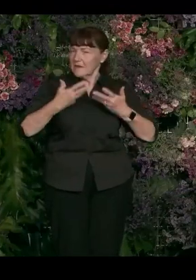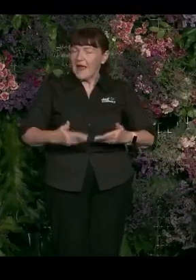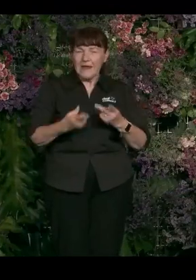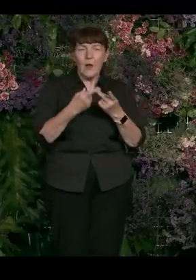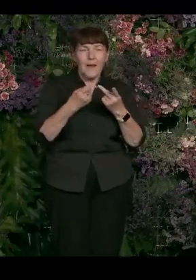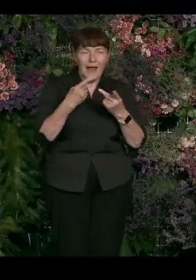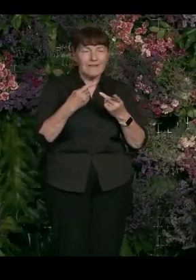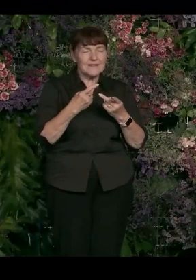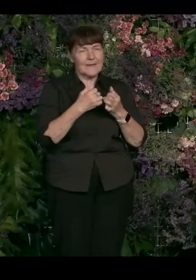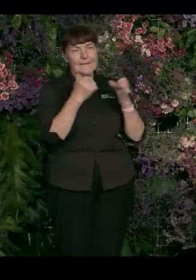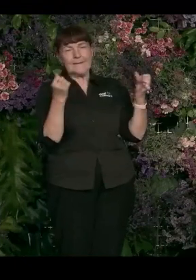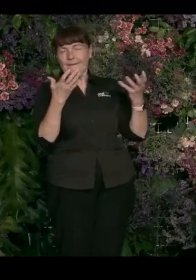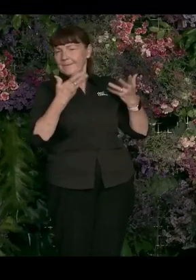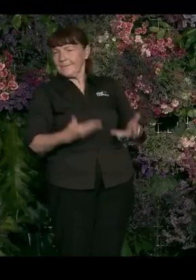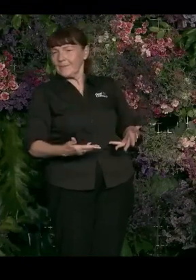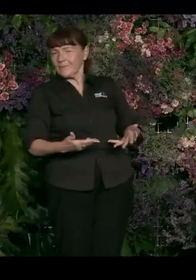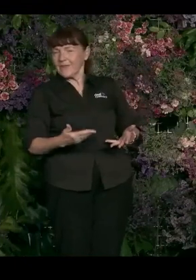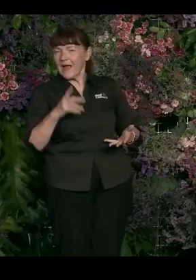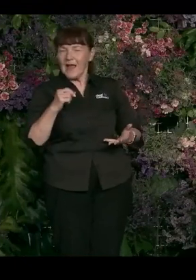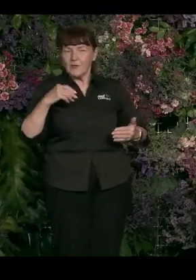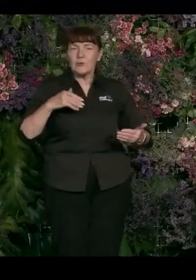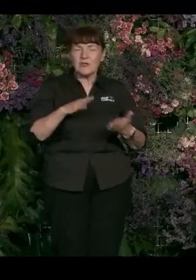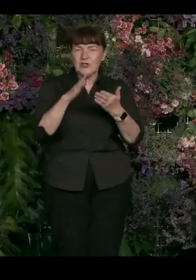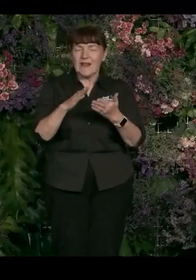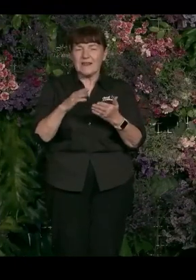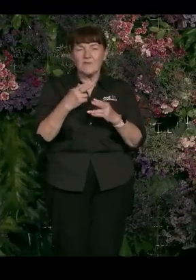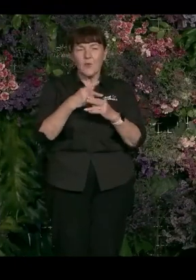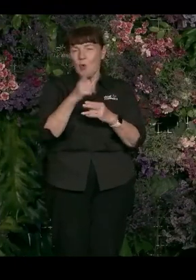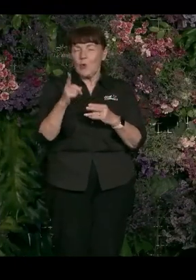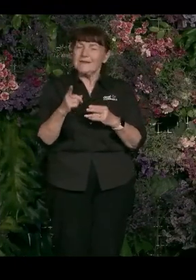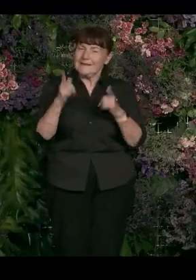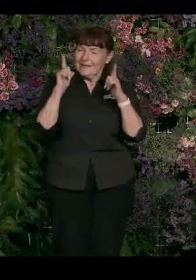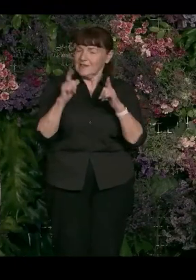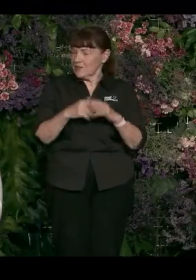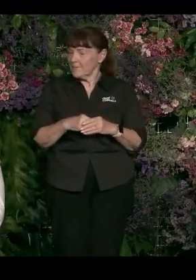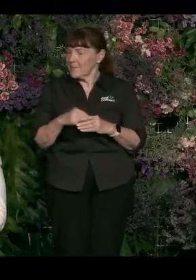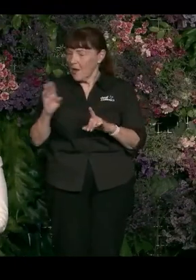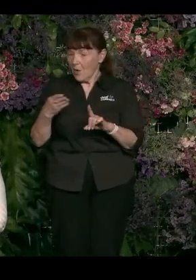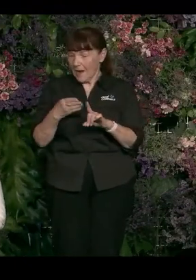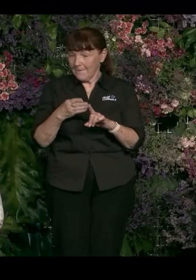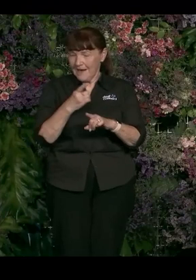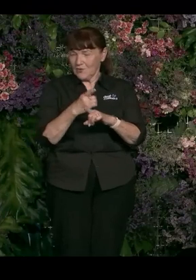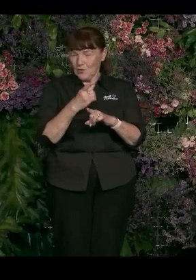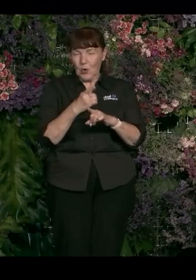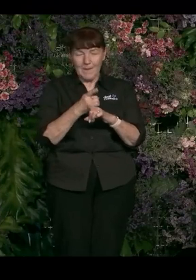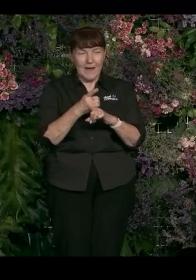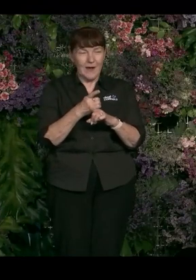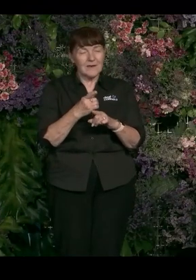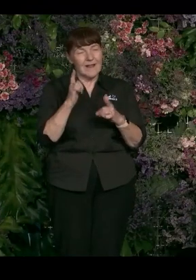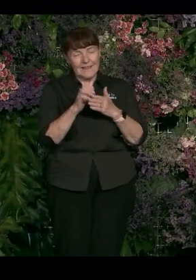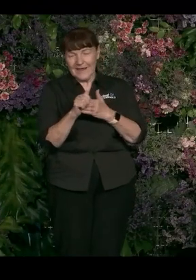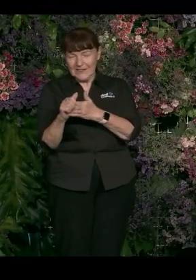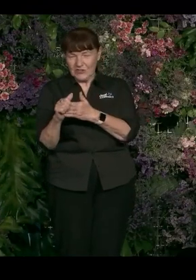others not challenge it so much for those who aren't in leadership roles. Yeah, great. I think I'll come back to leadership because it's a topic that I want to